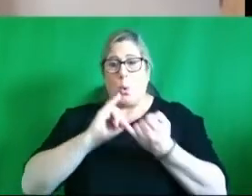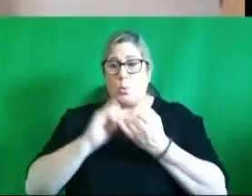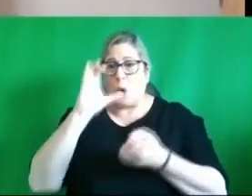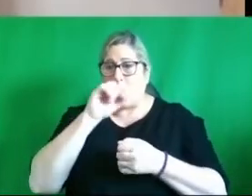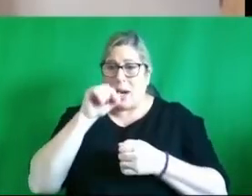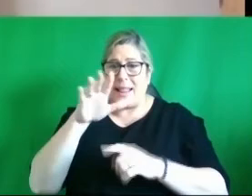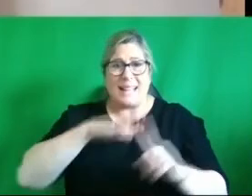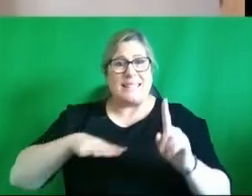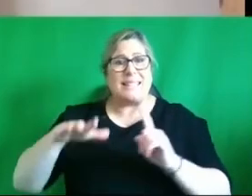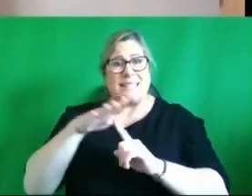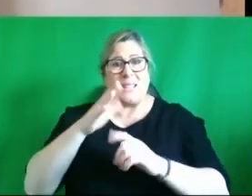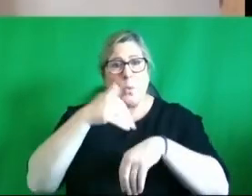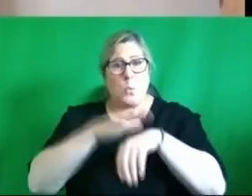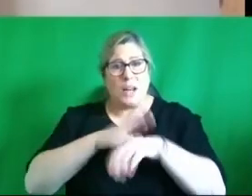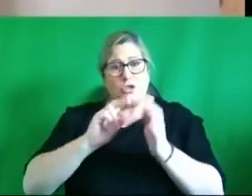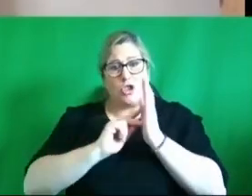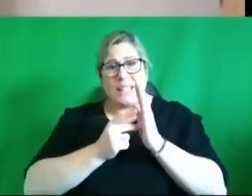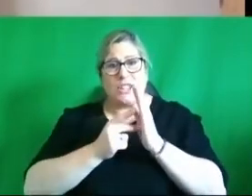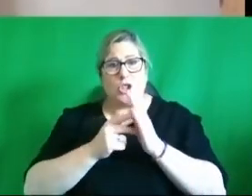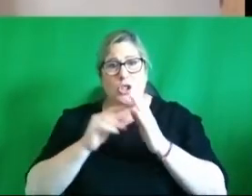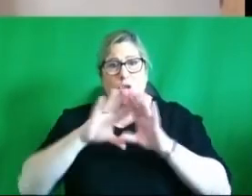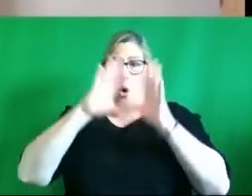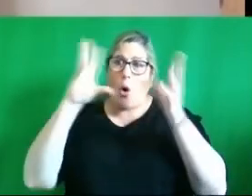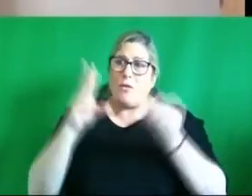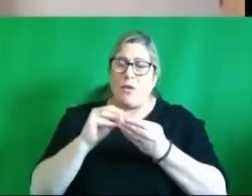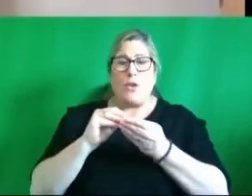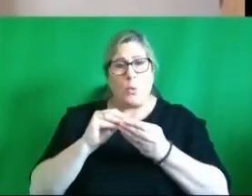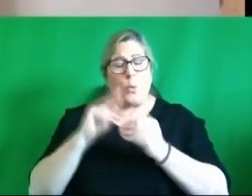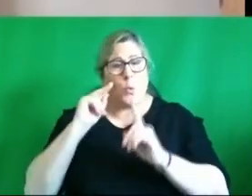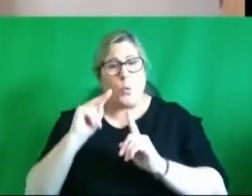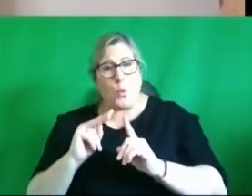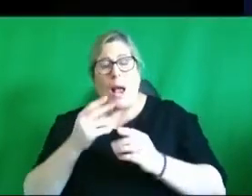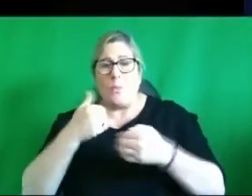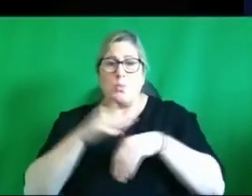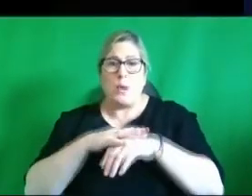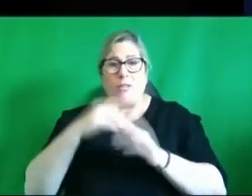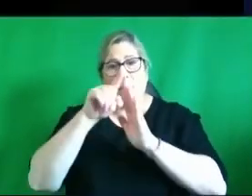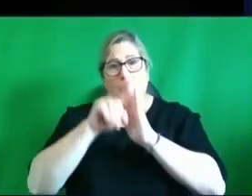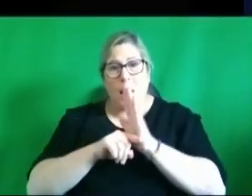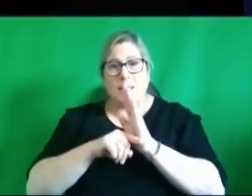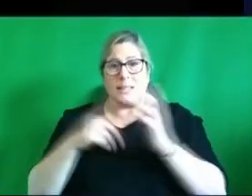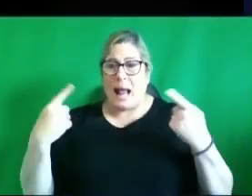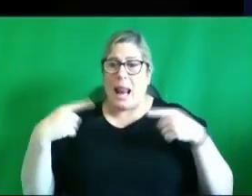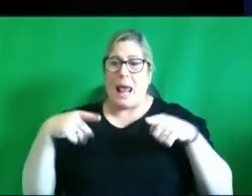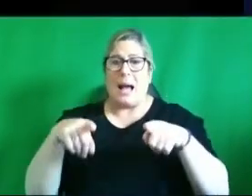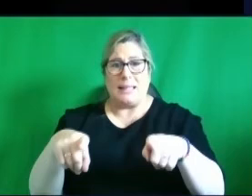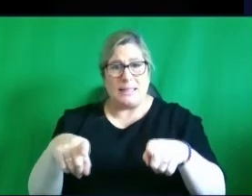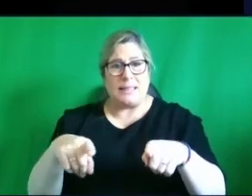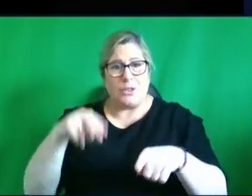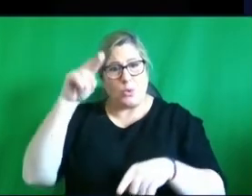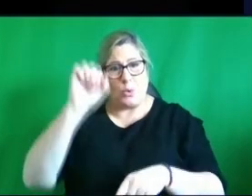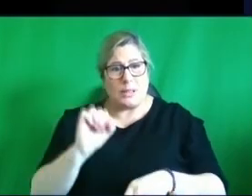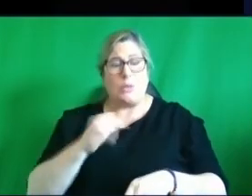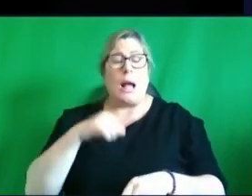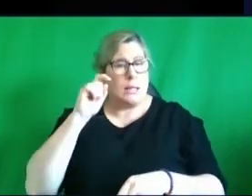where does the strategic overview lie and where is the policy alignment thanks very much i think you emphasize